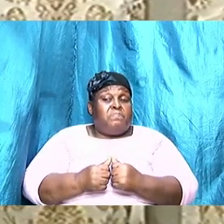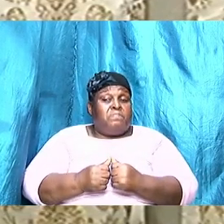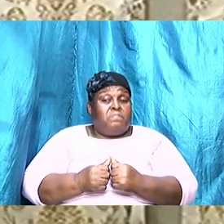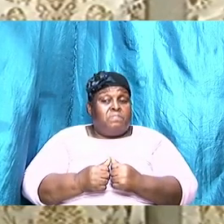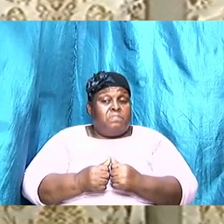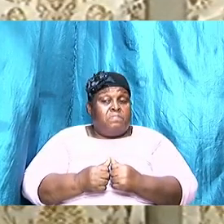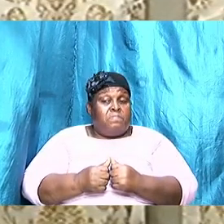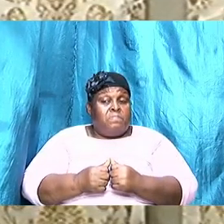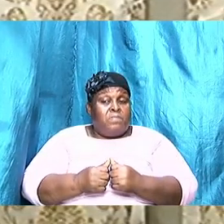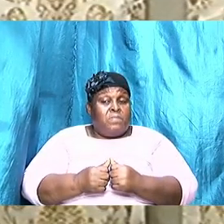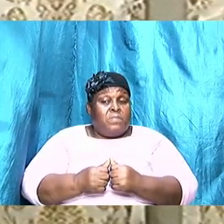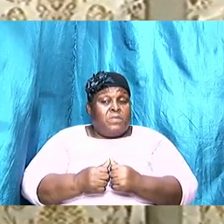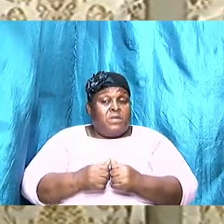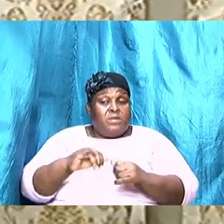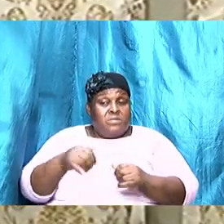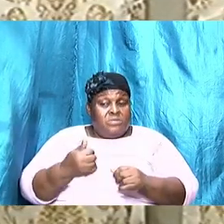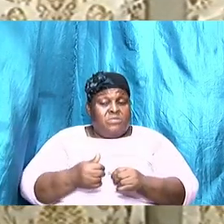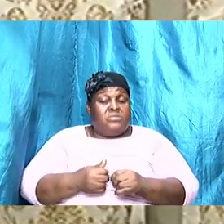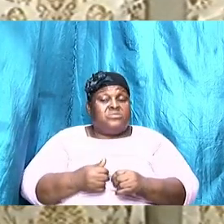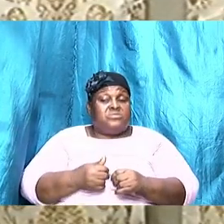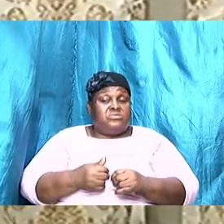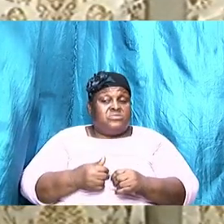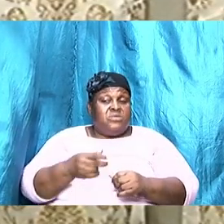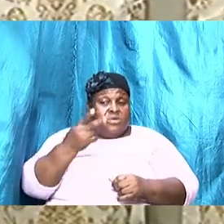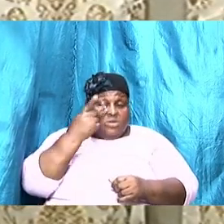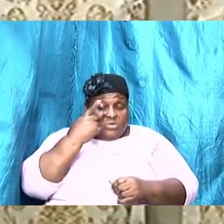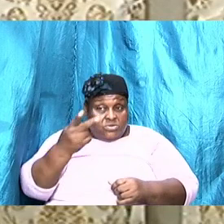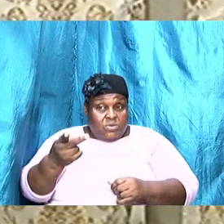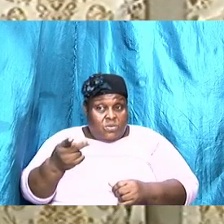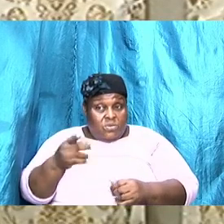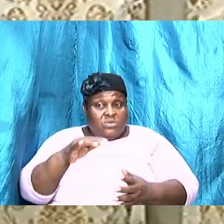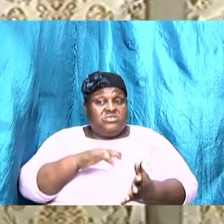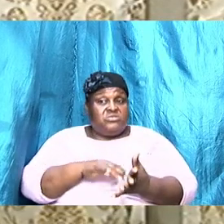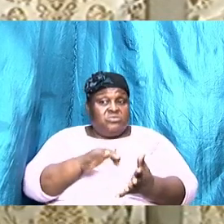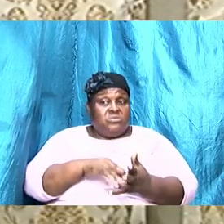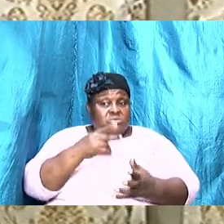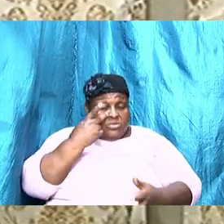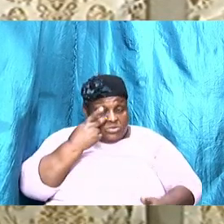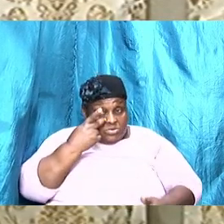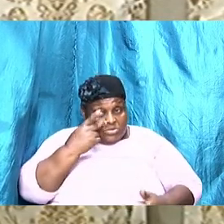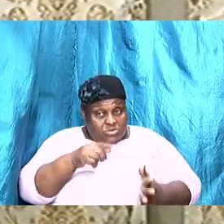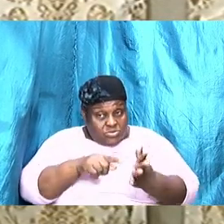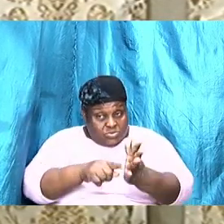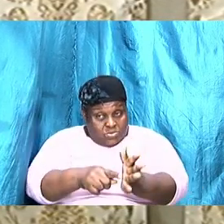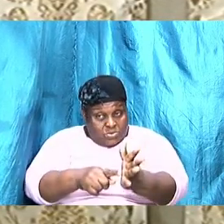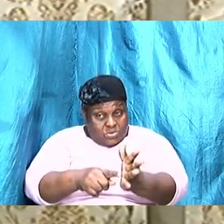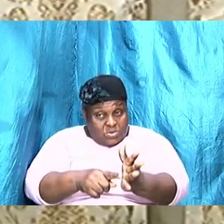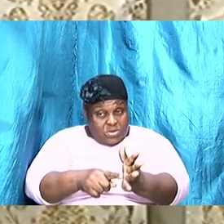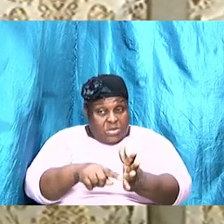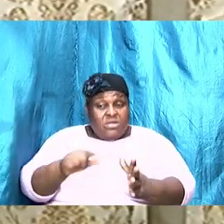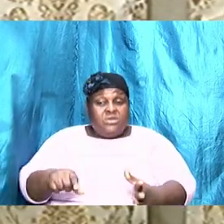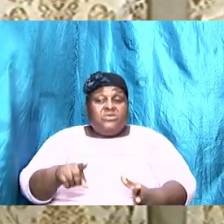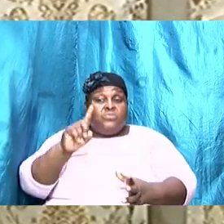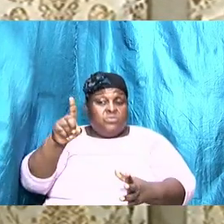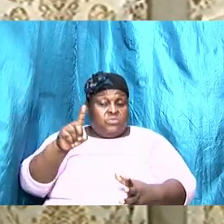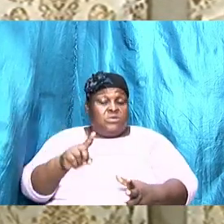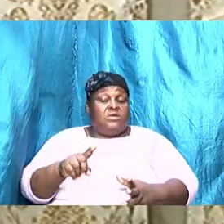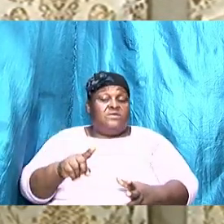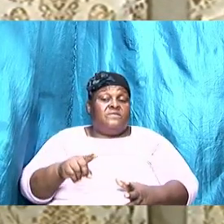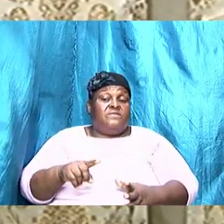but just to point out that the study showed that this was one of the cause so infidelity